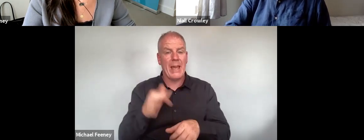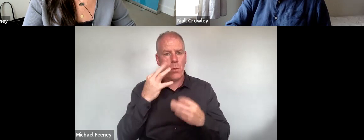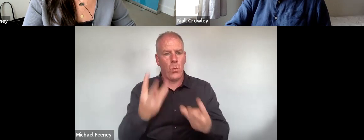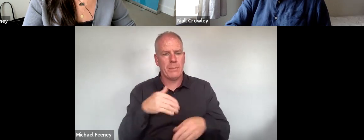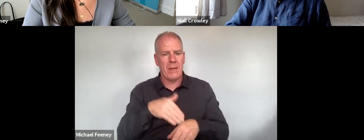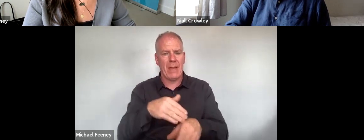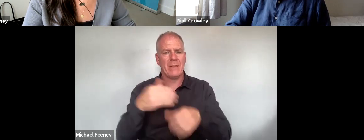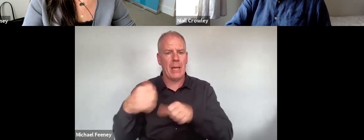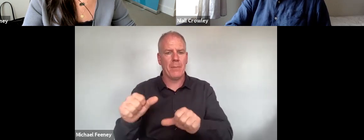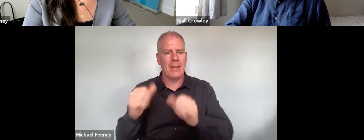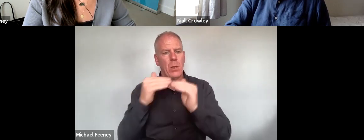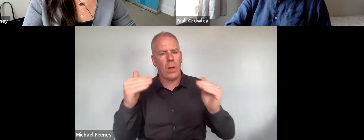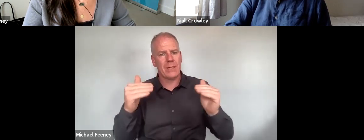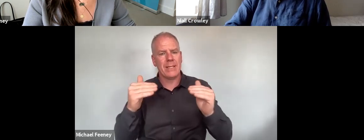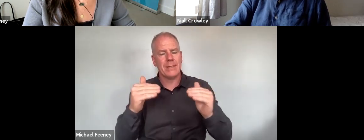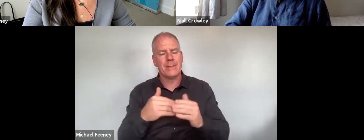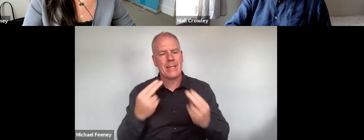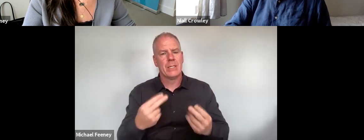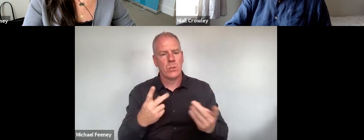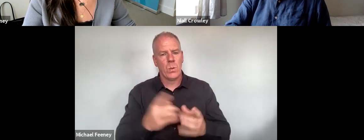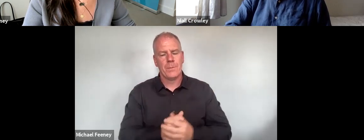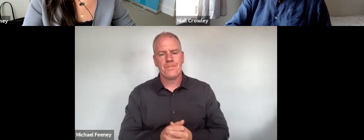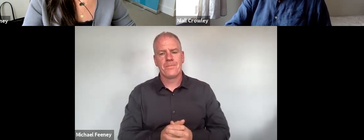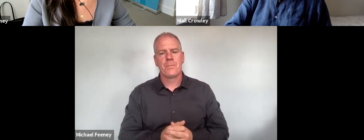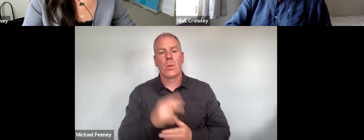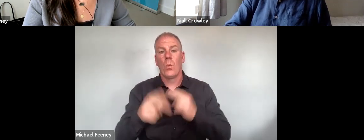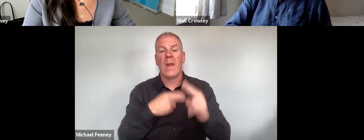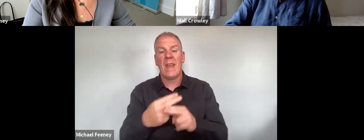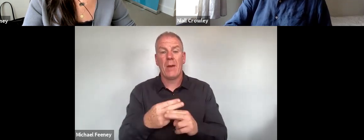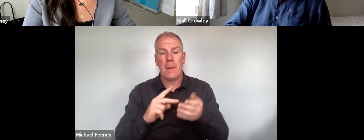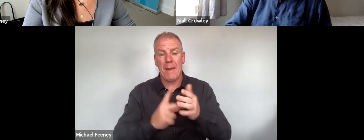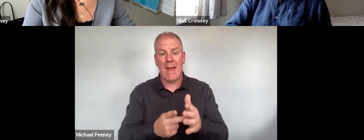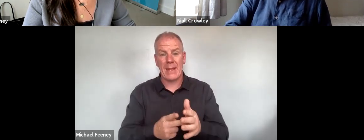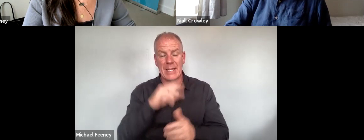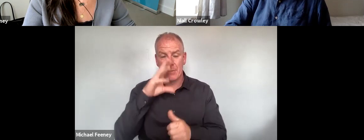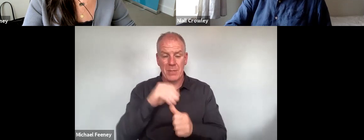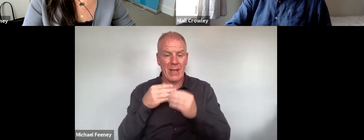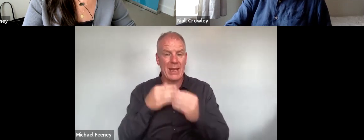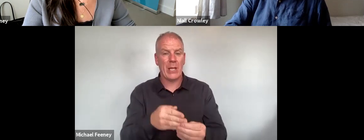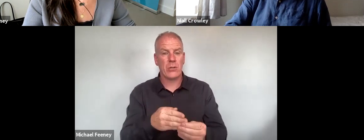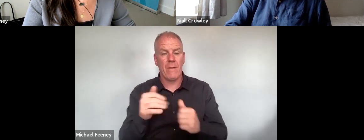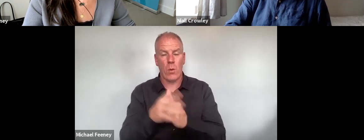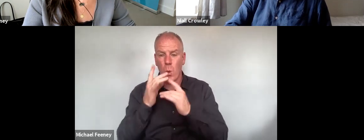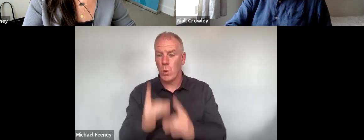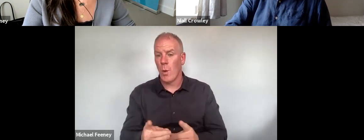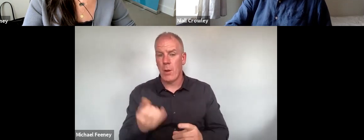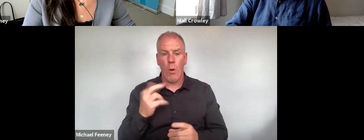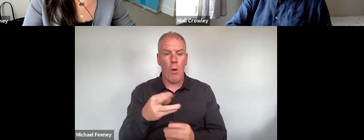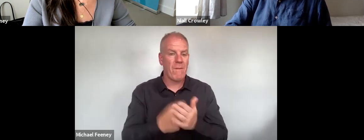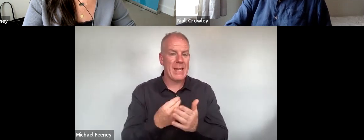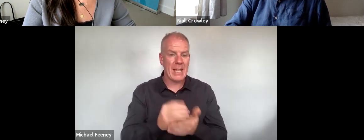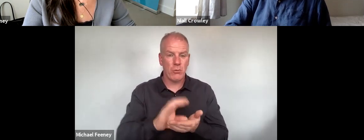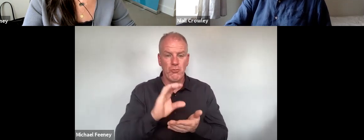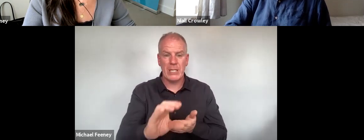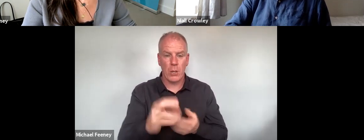in implementing their equality mandate. In the absence of such models, specific leadership and human and financial resources for the equality mandate